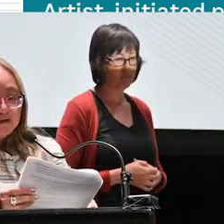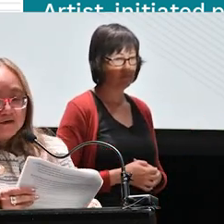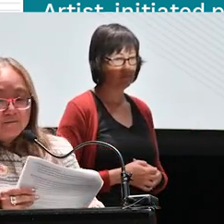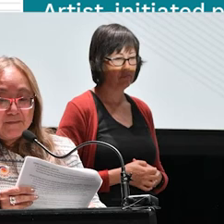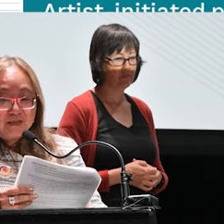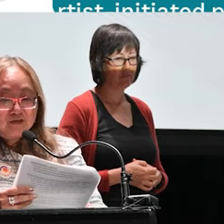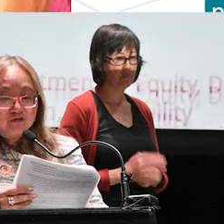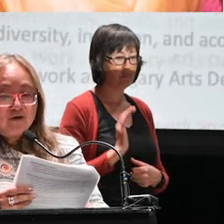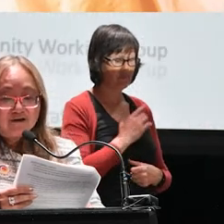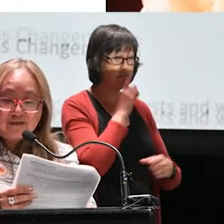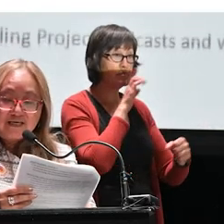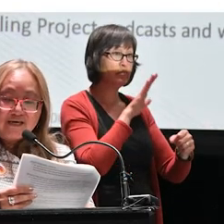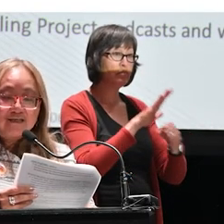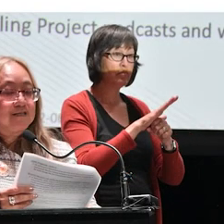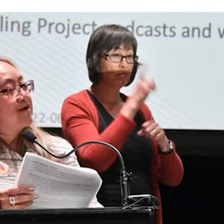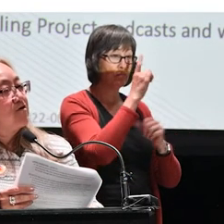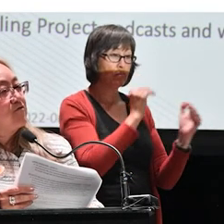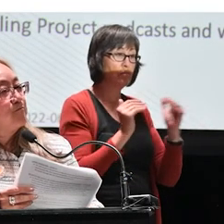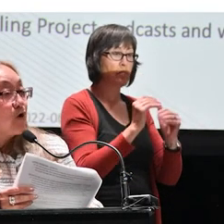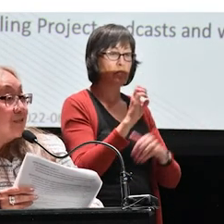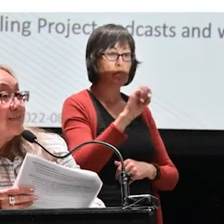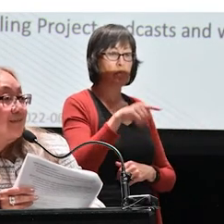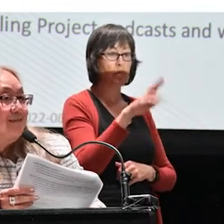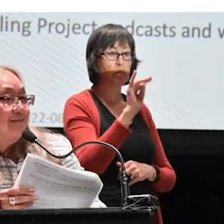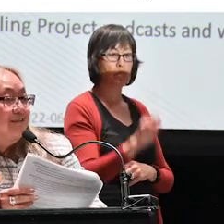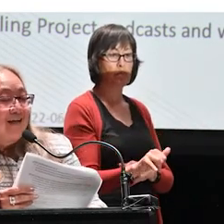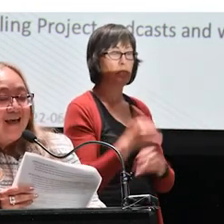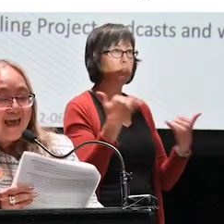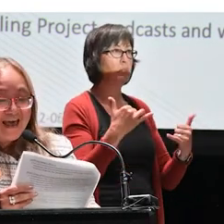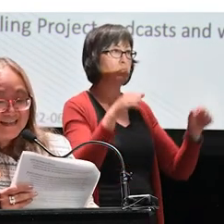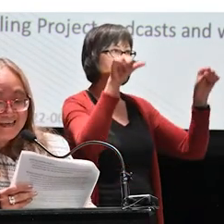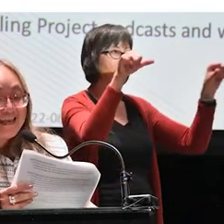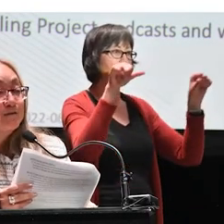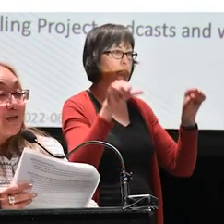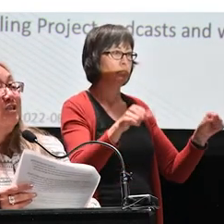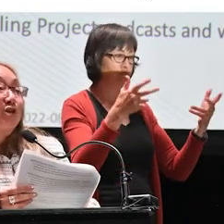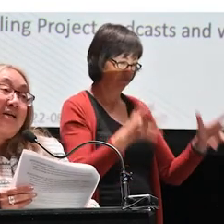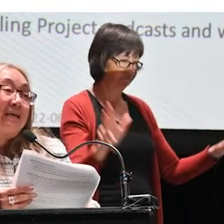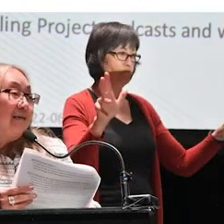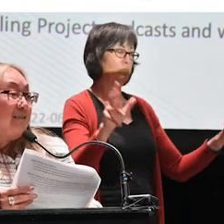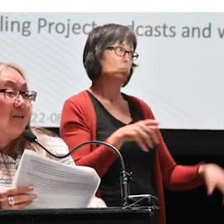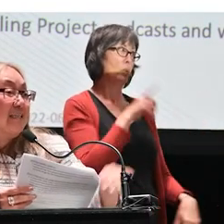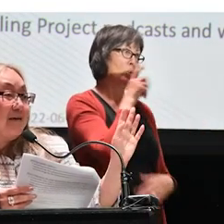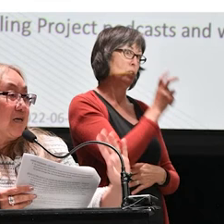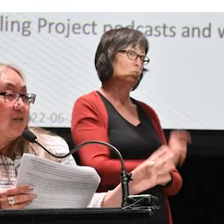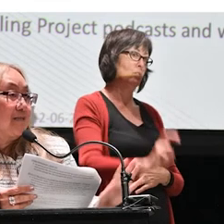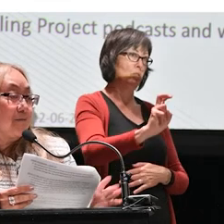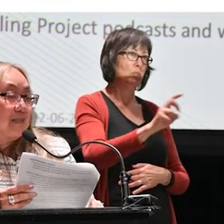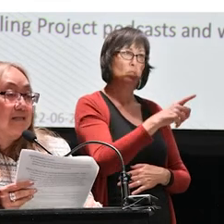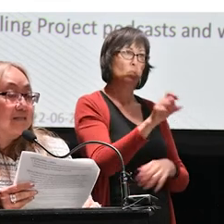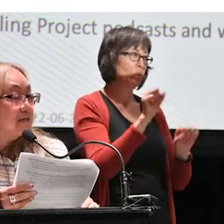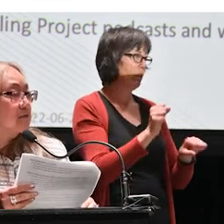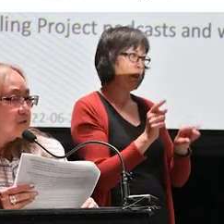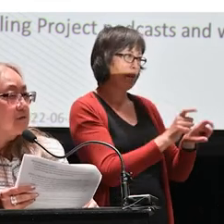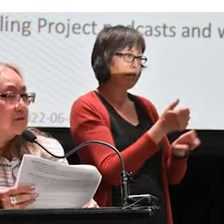Our commitment to equity is now posted. And it has been a journey. You can ask anybody on the team